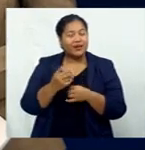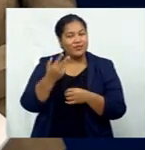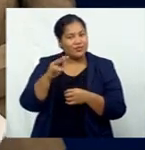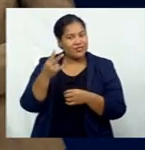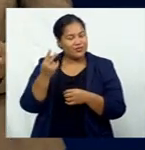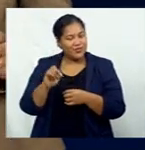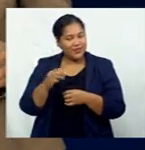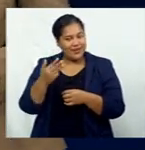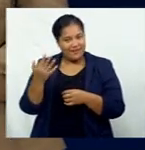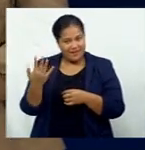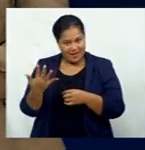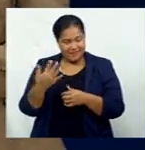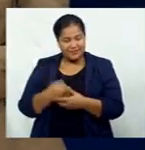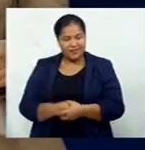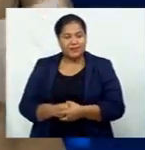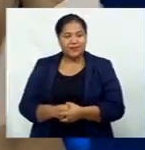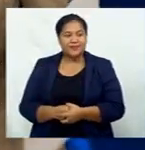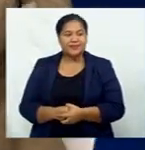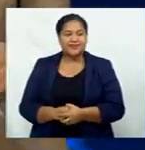$22.95 per ounce.